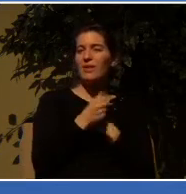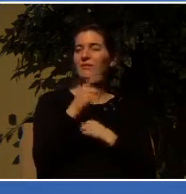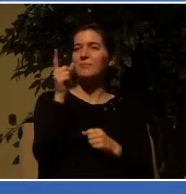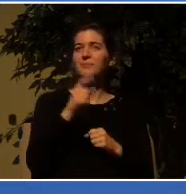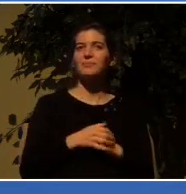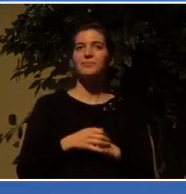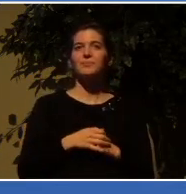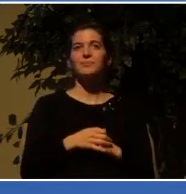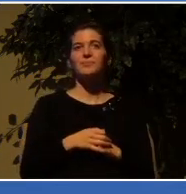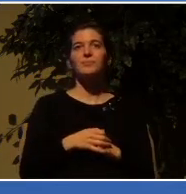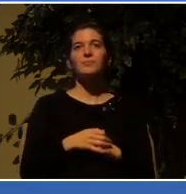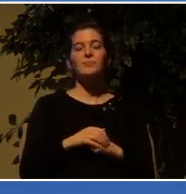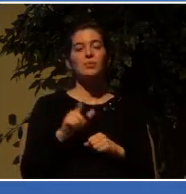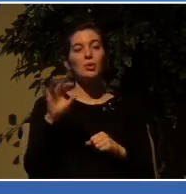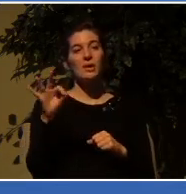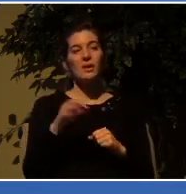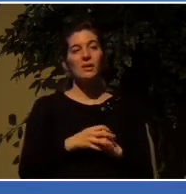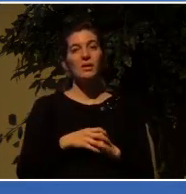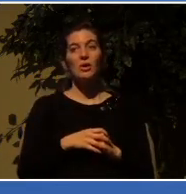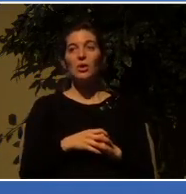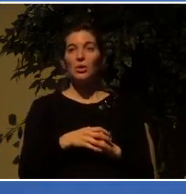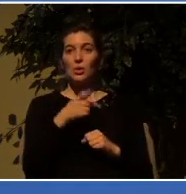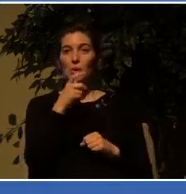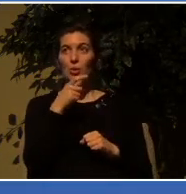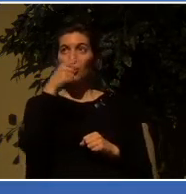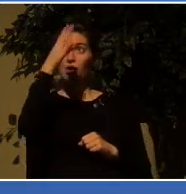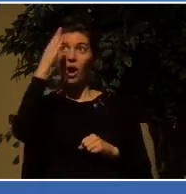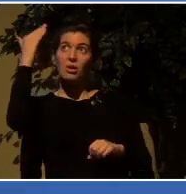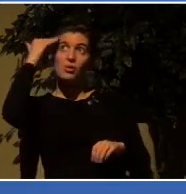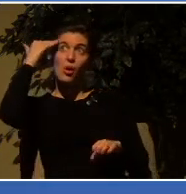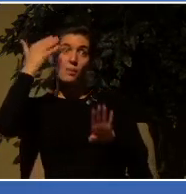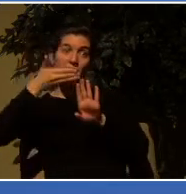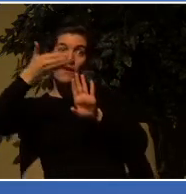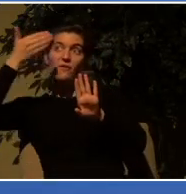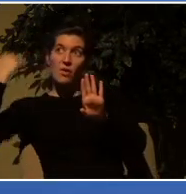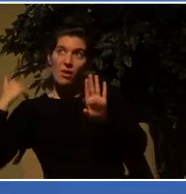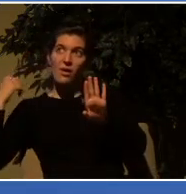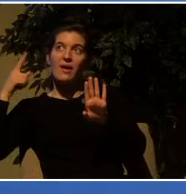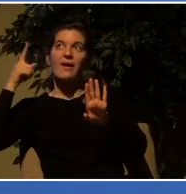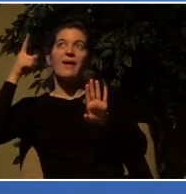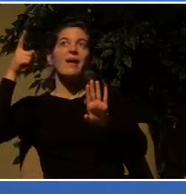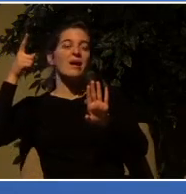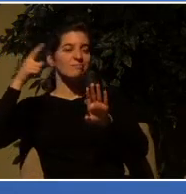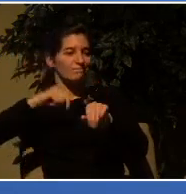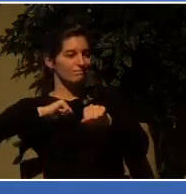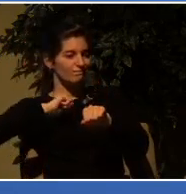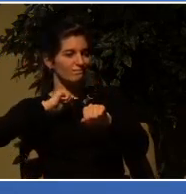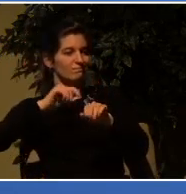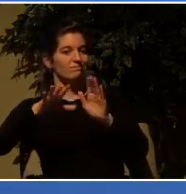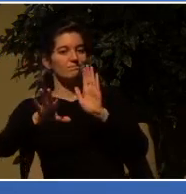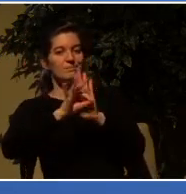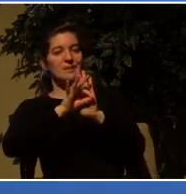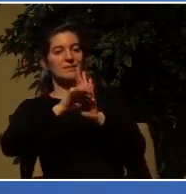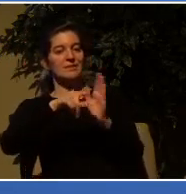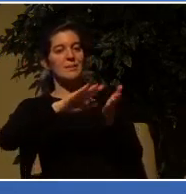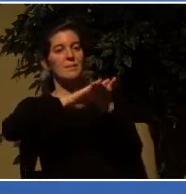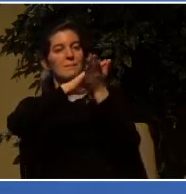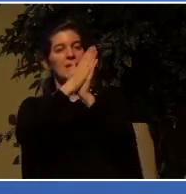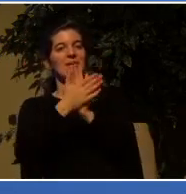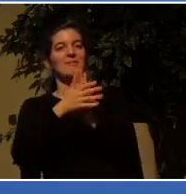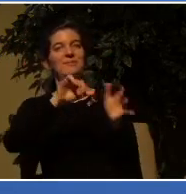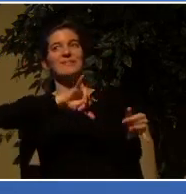God foreknew, he also predestined to be conformed to the likeness of his son, that he might be the